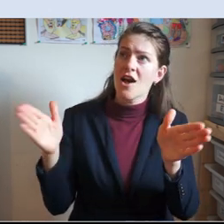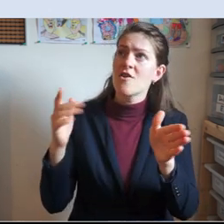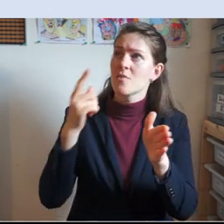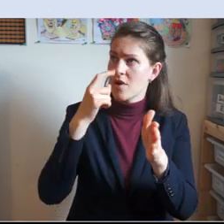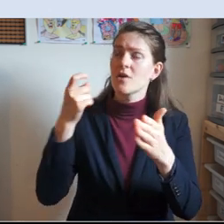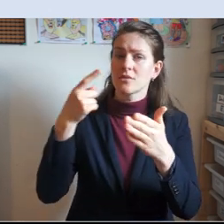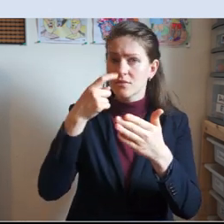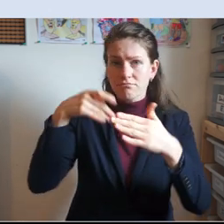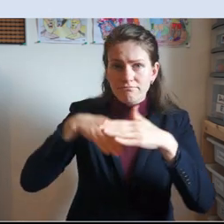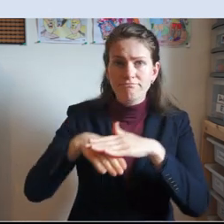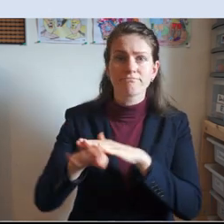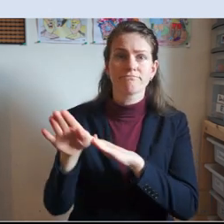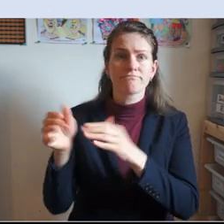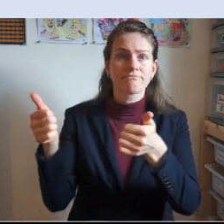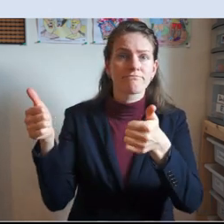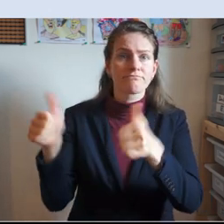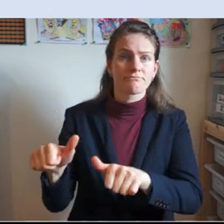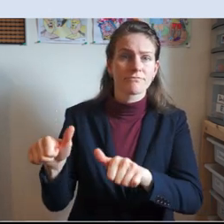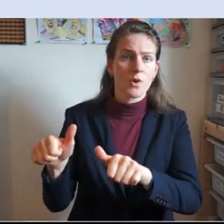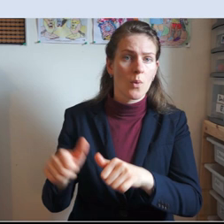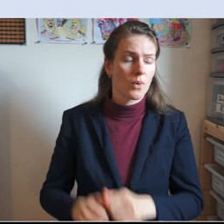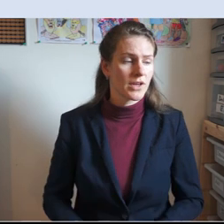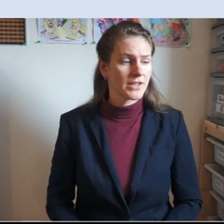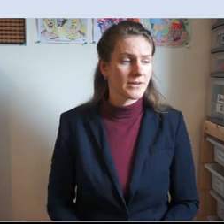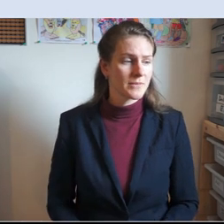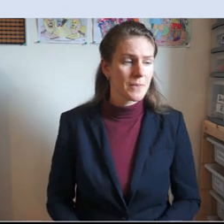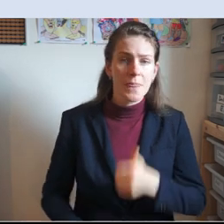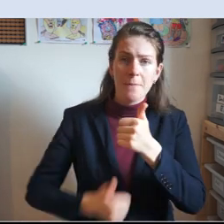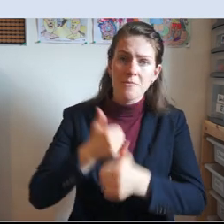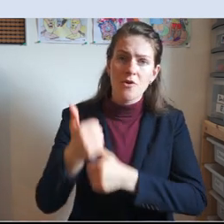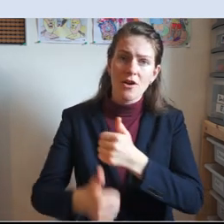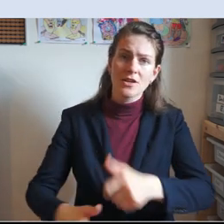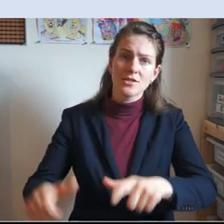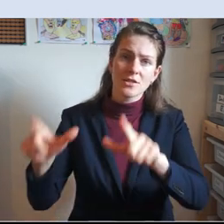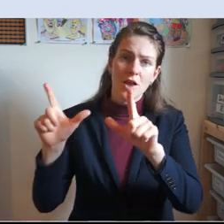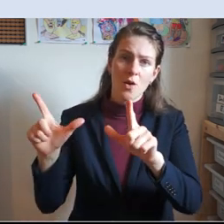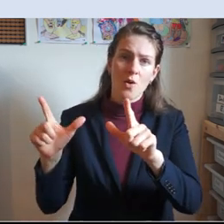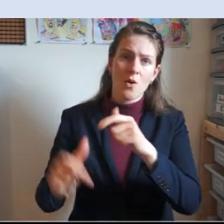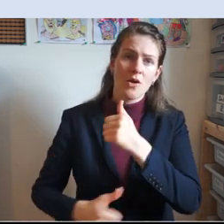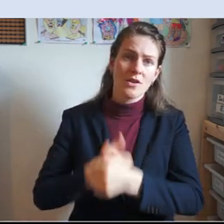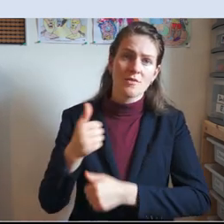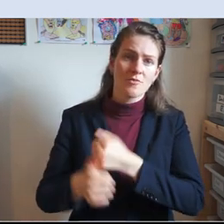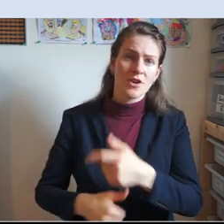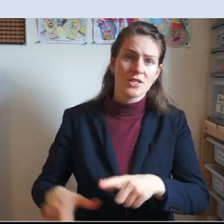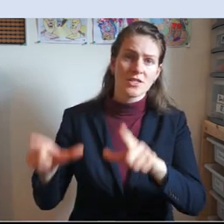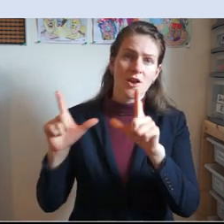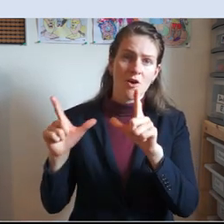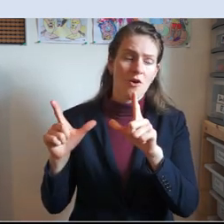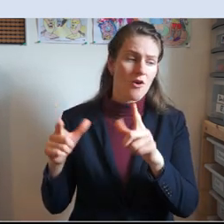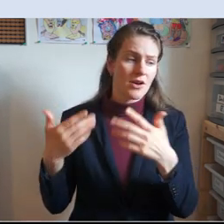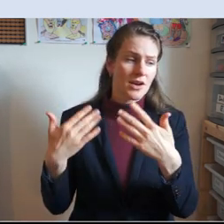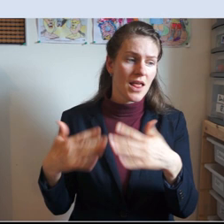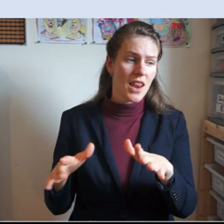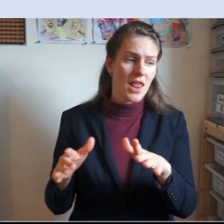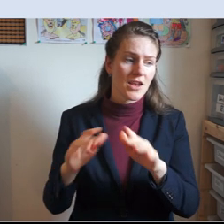not leave we may know him, Praise the Lord! Praise the Lord! Let